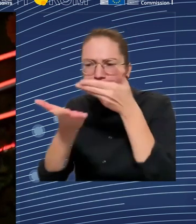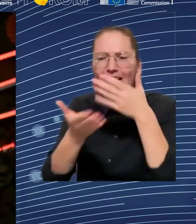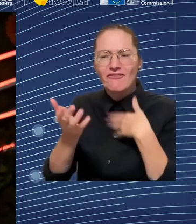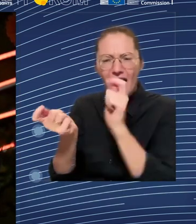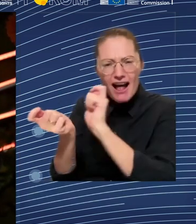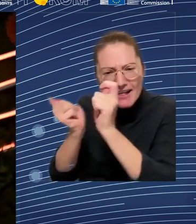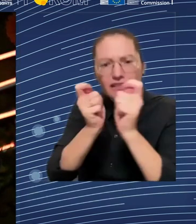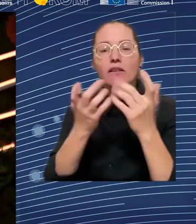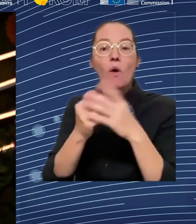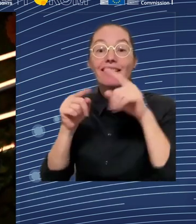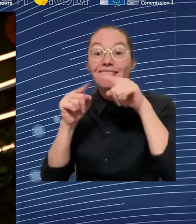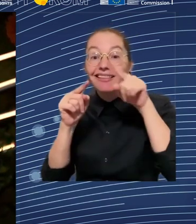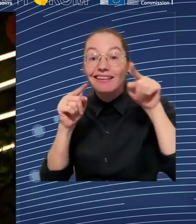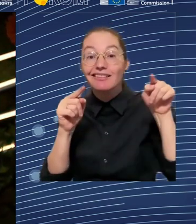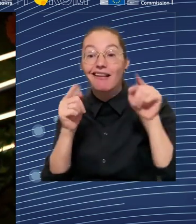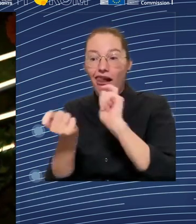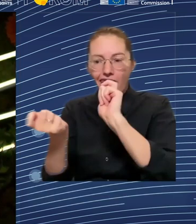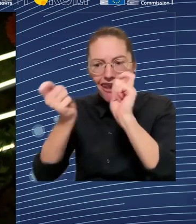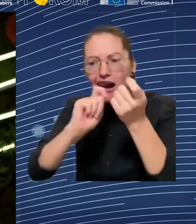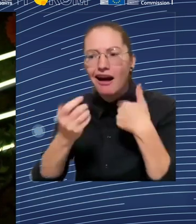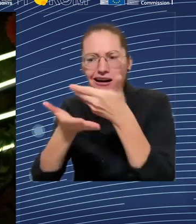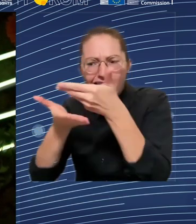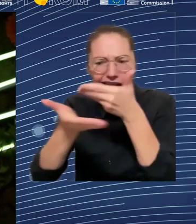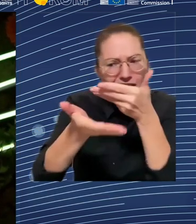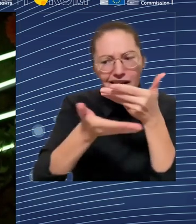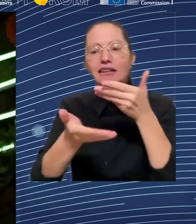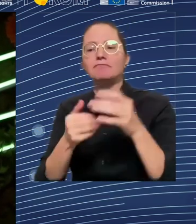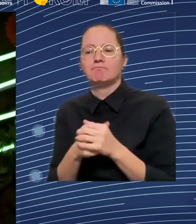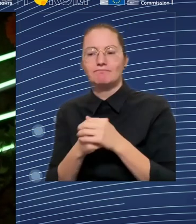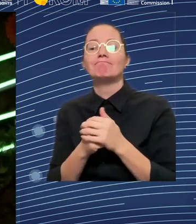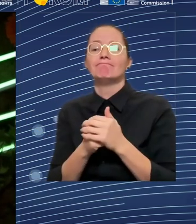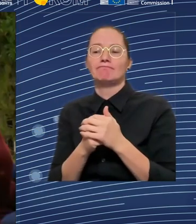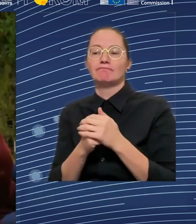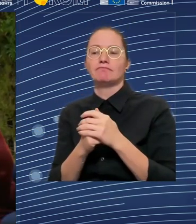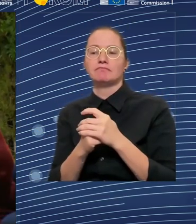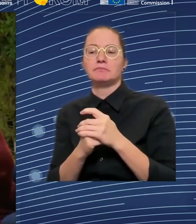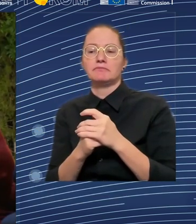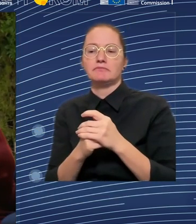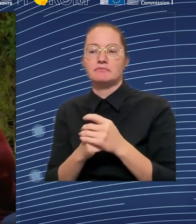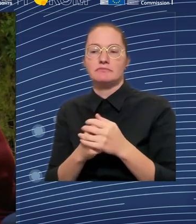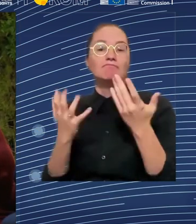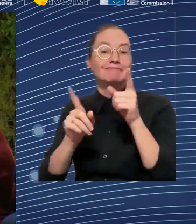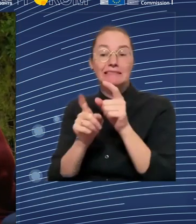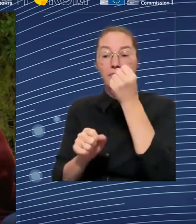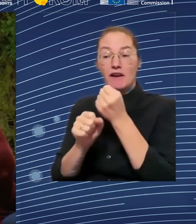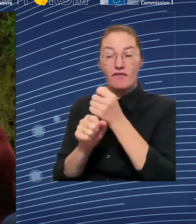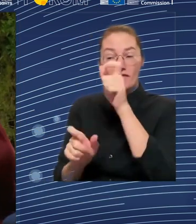Throughout the time, there's always been like three things on people's minds. So the first thing is, okay, tell me about